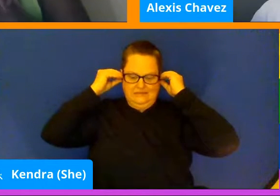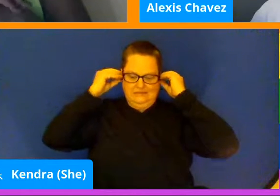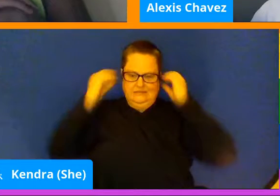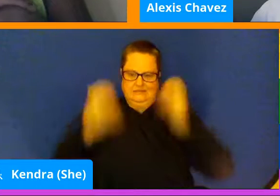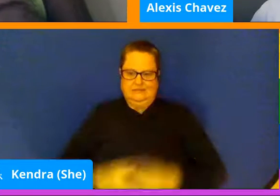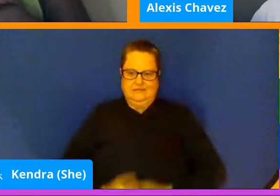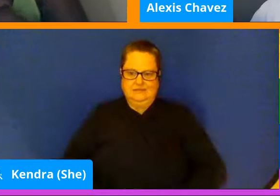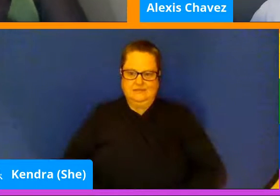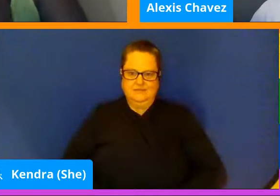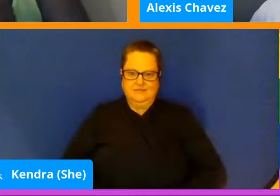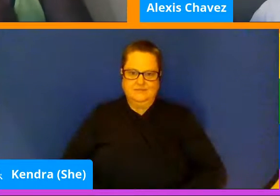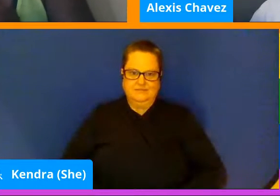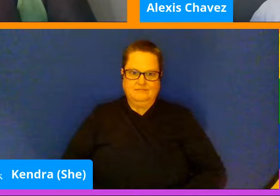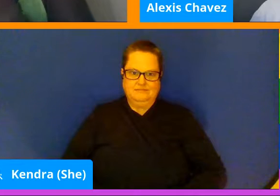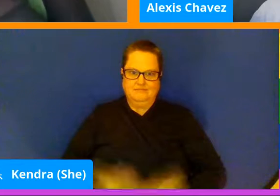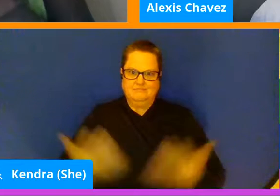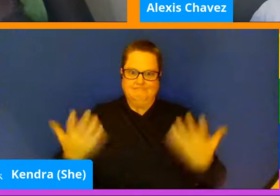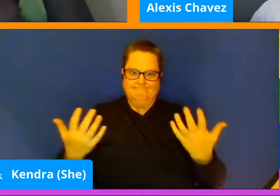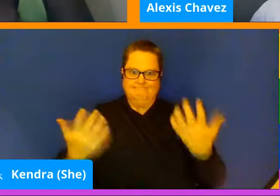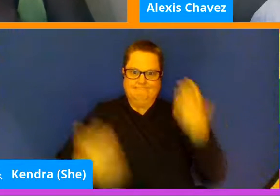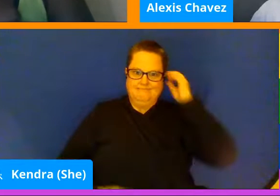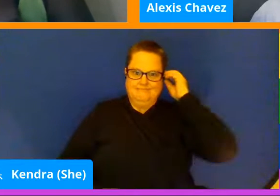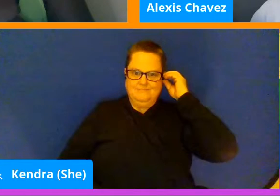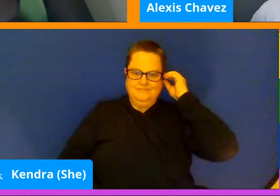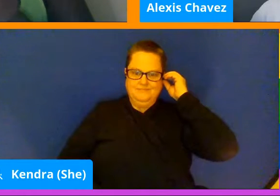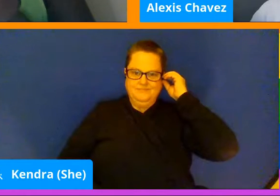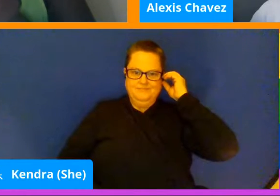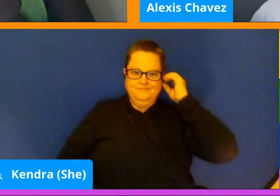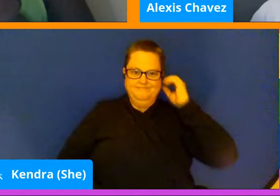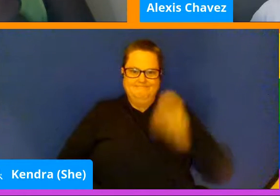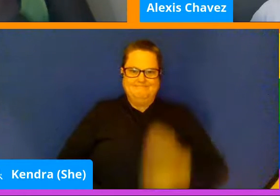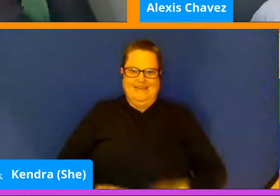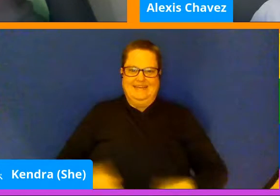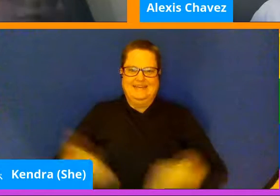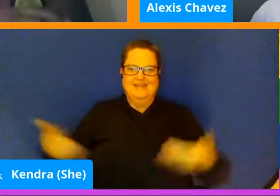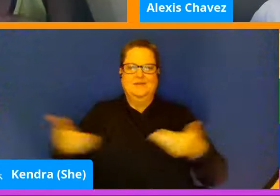It's okay. It happens. Welcome back, Kendra.